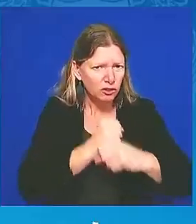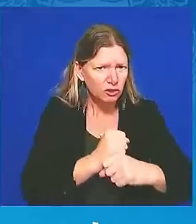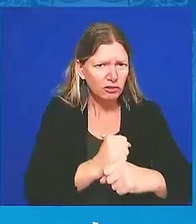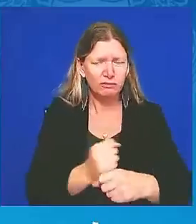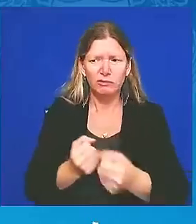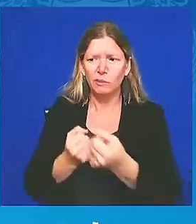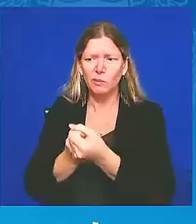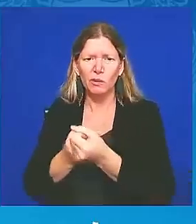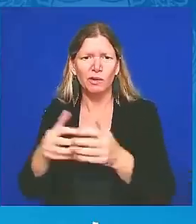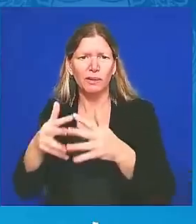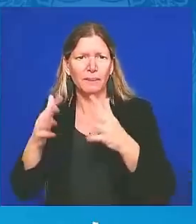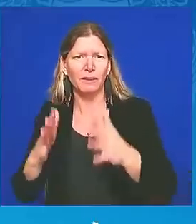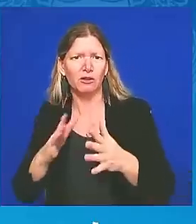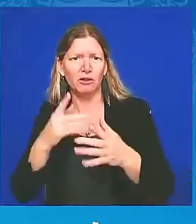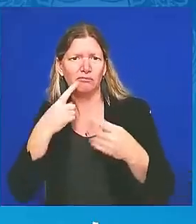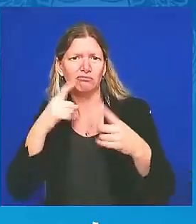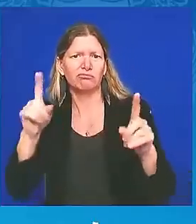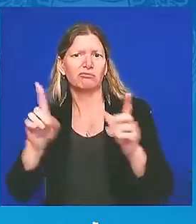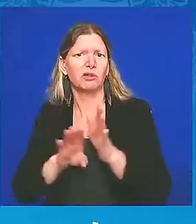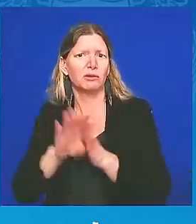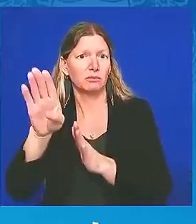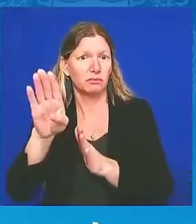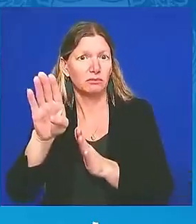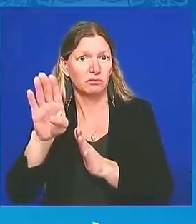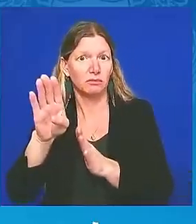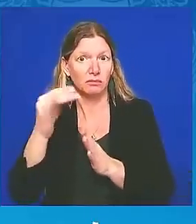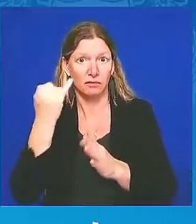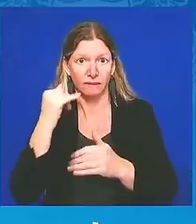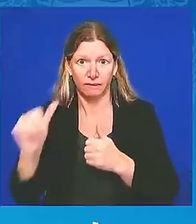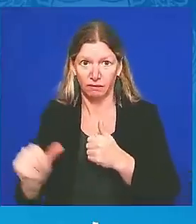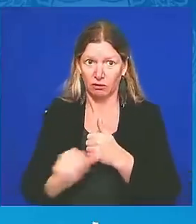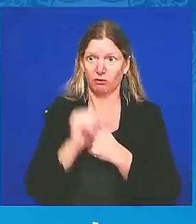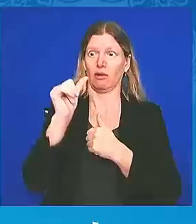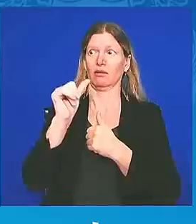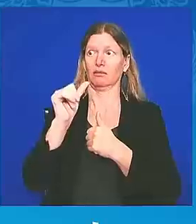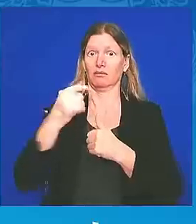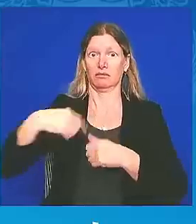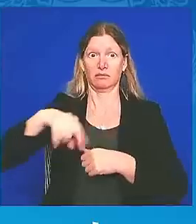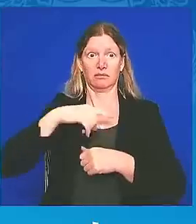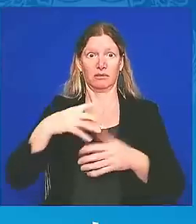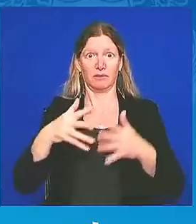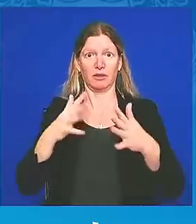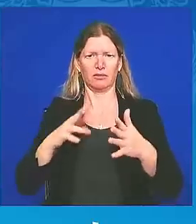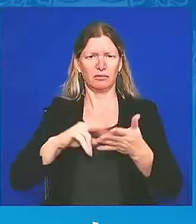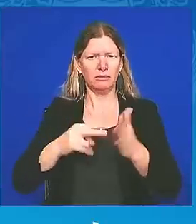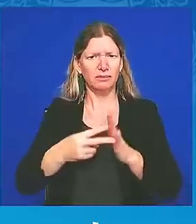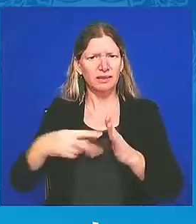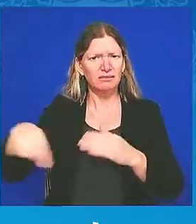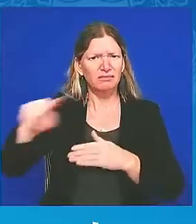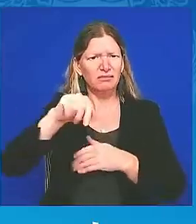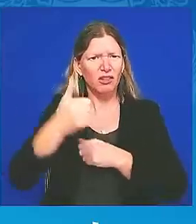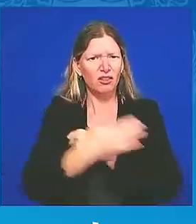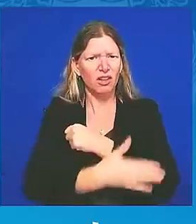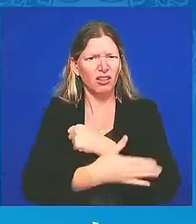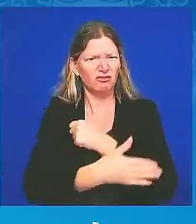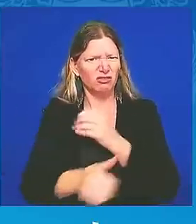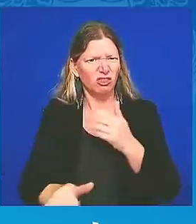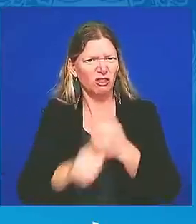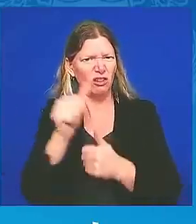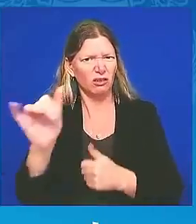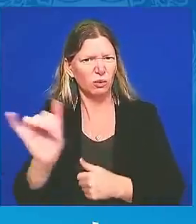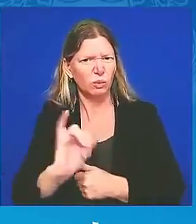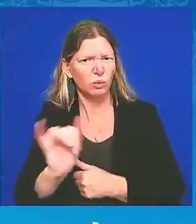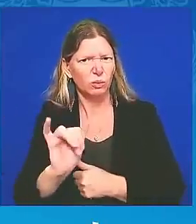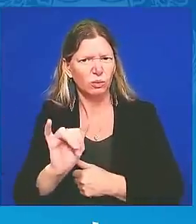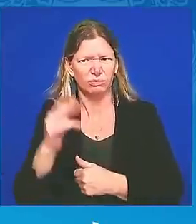they are threatened everywhere. History has shown us, if we allow aggressors like Putin